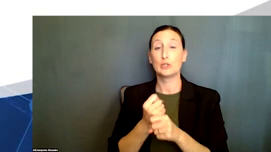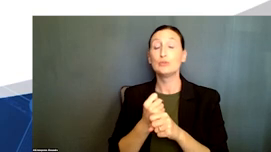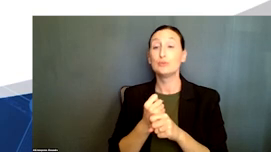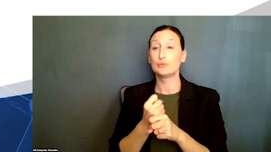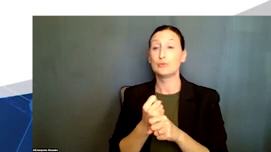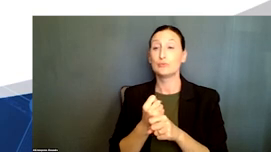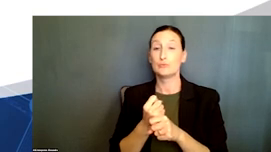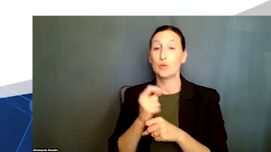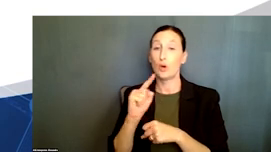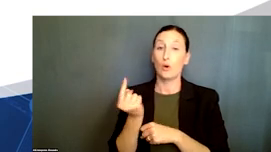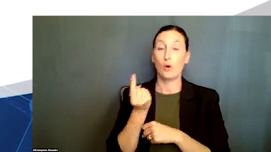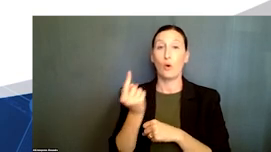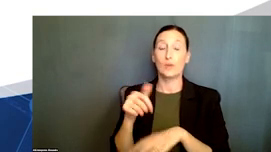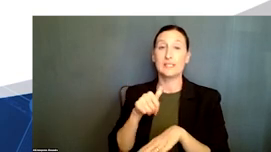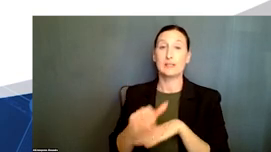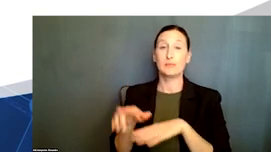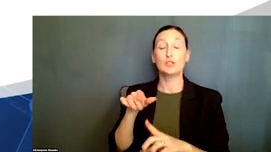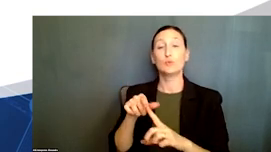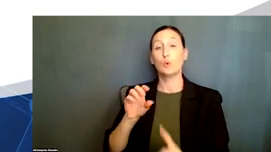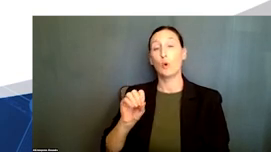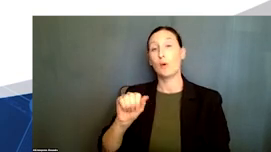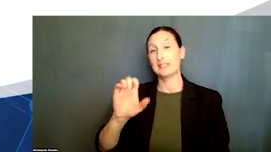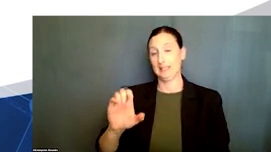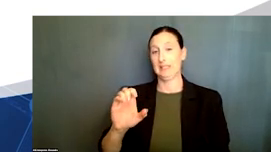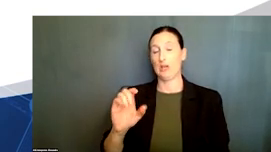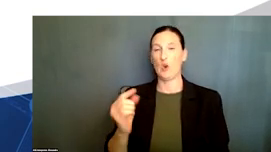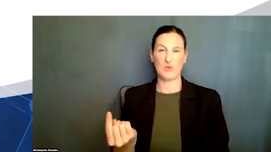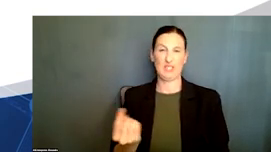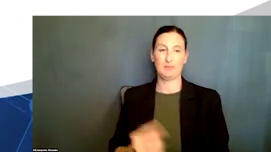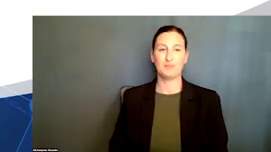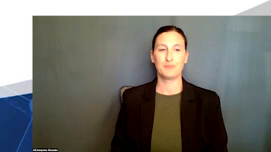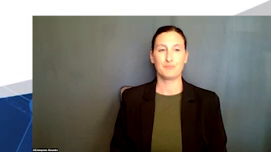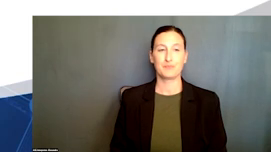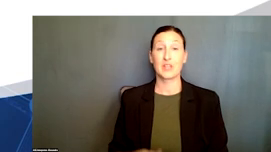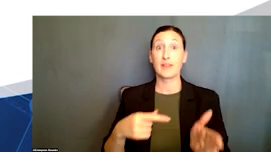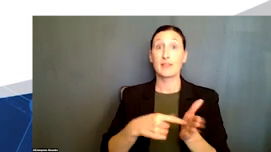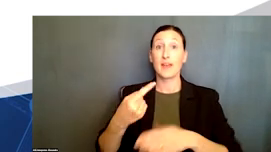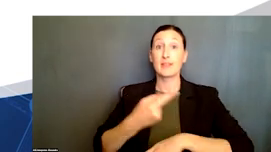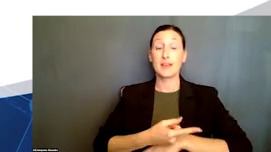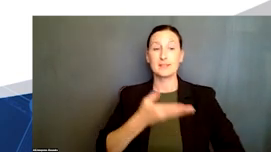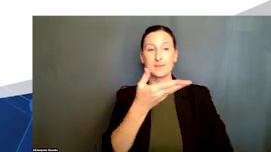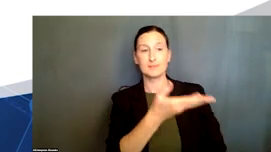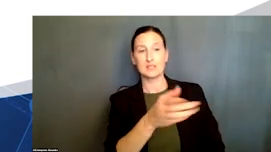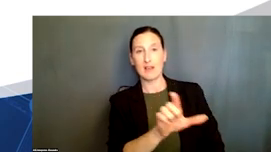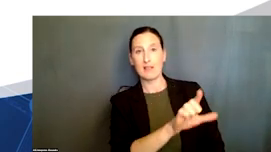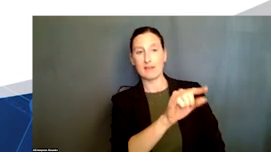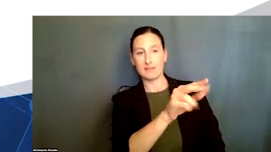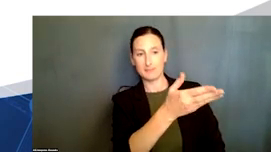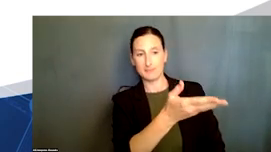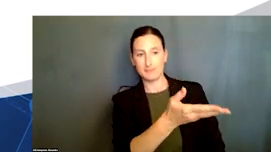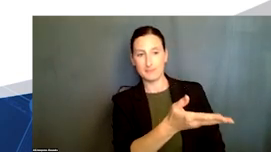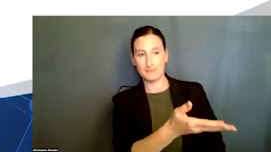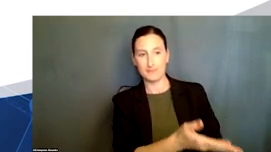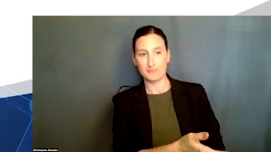as mentioned, this is specific to OAC. The deadlines are aligned here to the left. Essentially, the